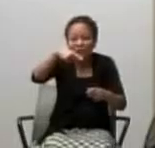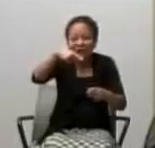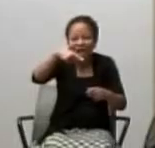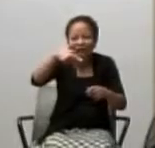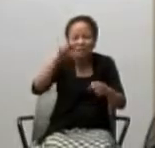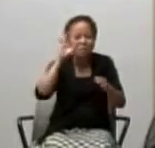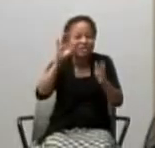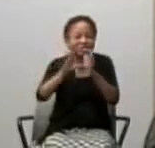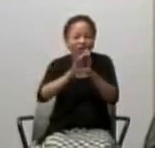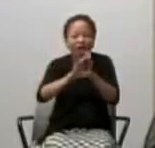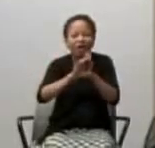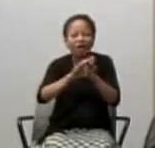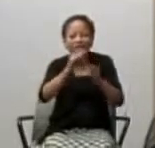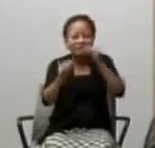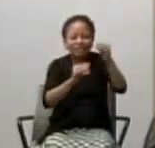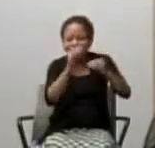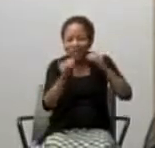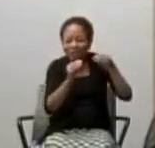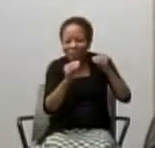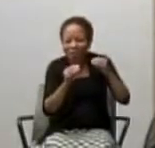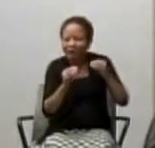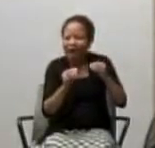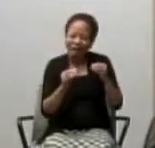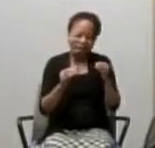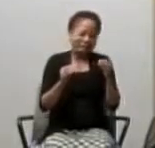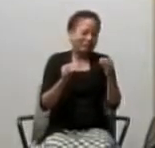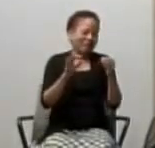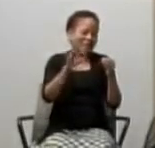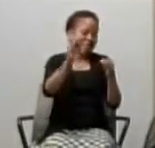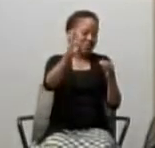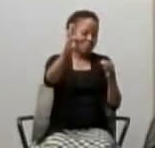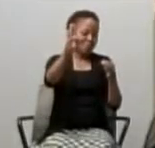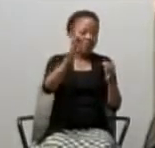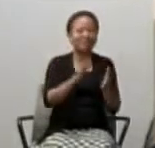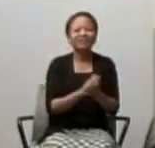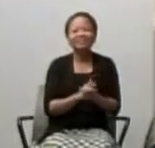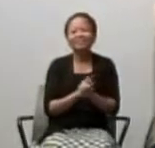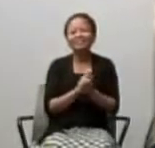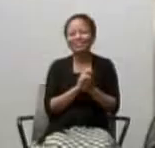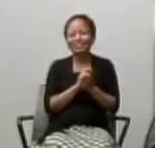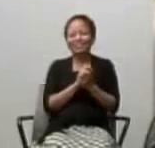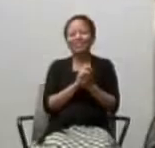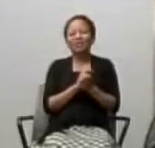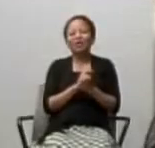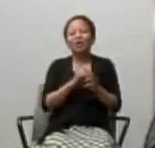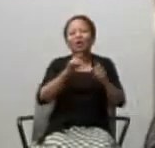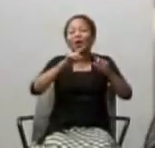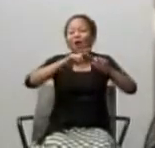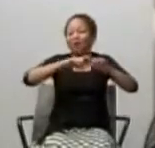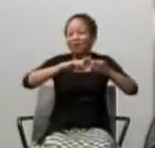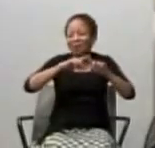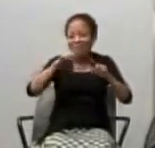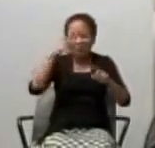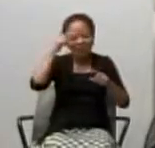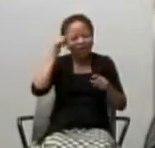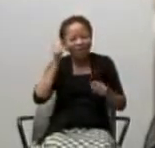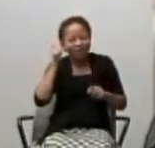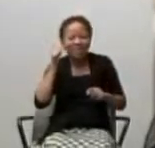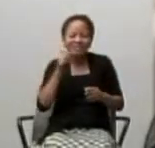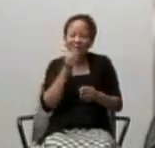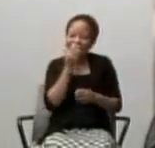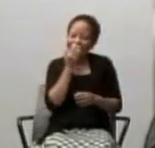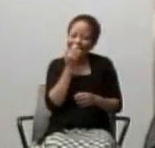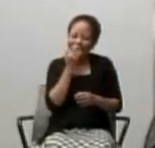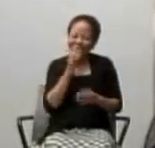is saying, you know what, we're not perfect but if in some way I can say to the